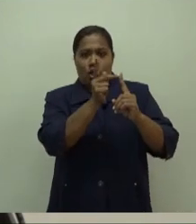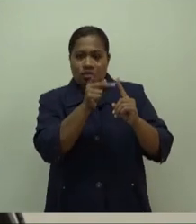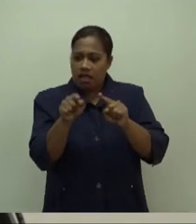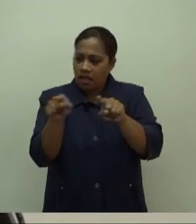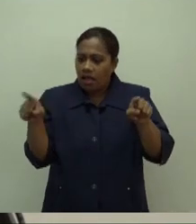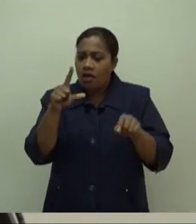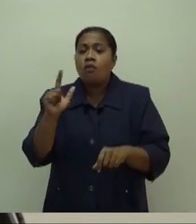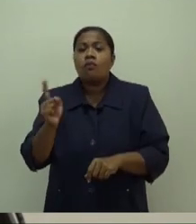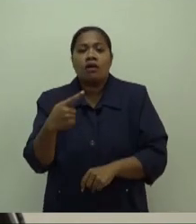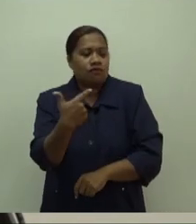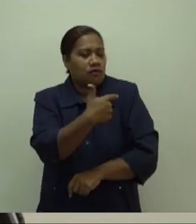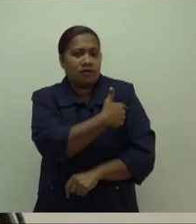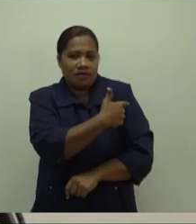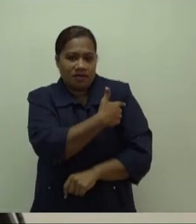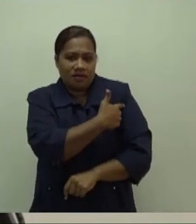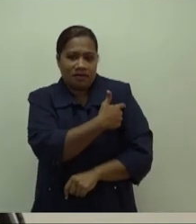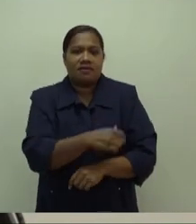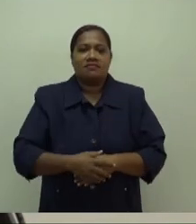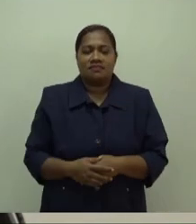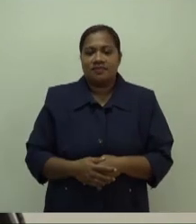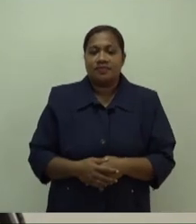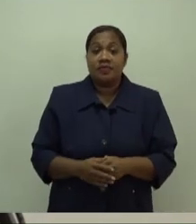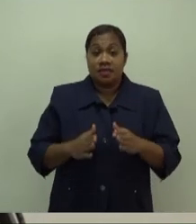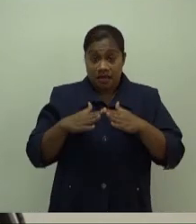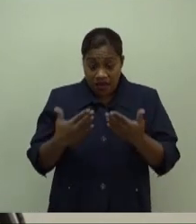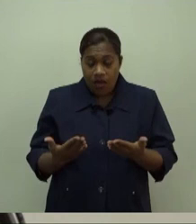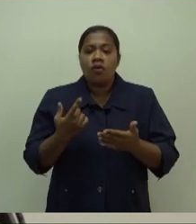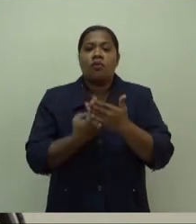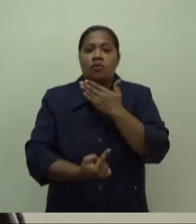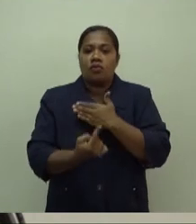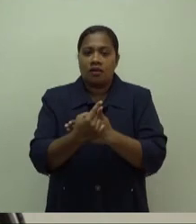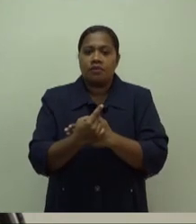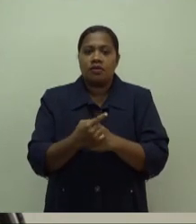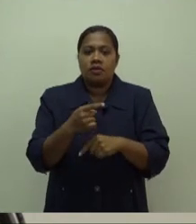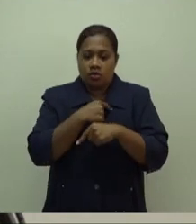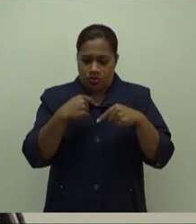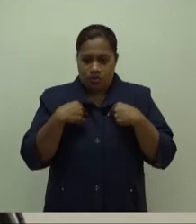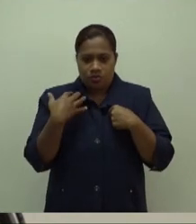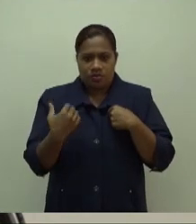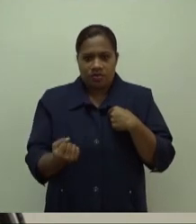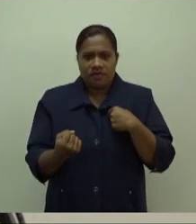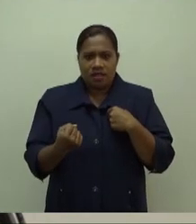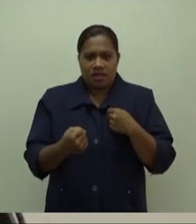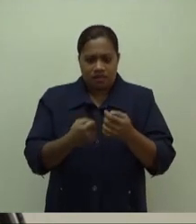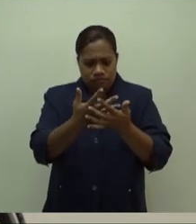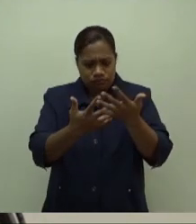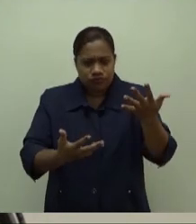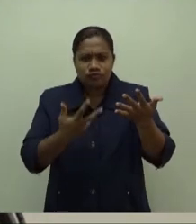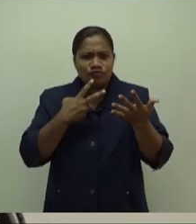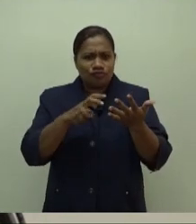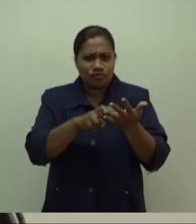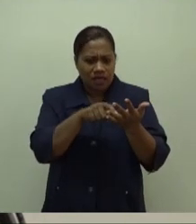So now we have the basis to build up an accurate and consistently maintain registries of patients with chronic disease,